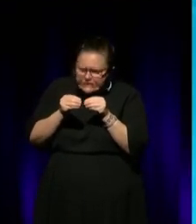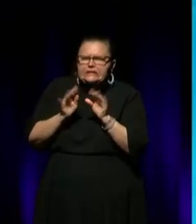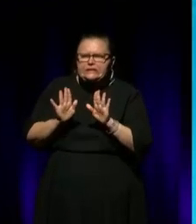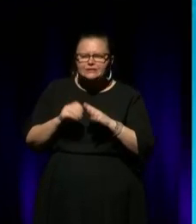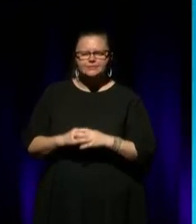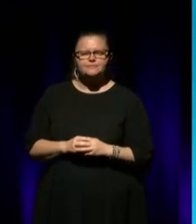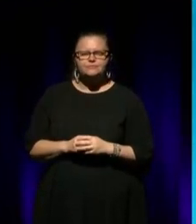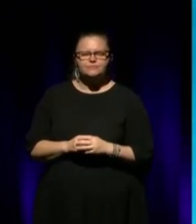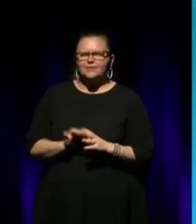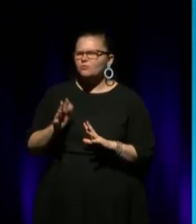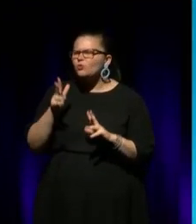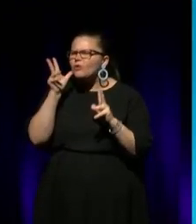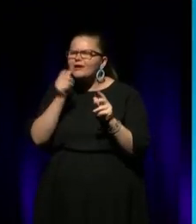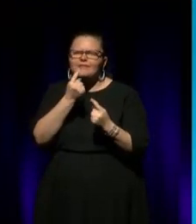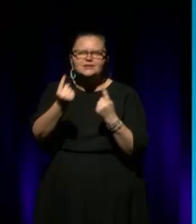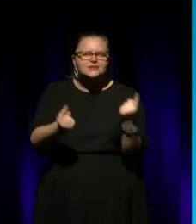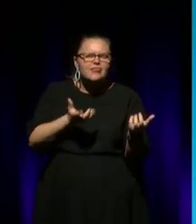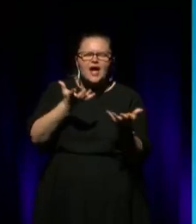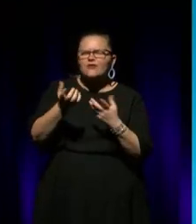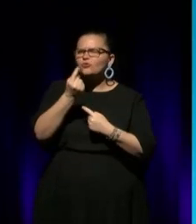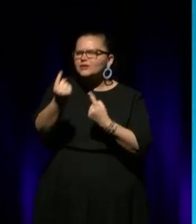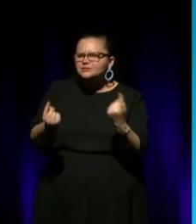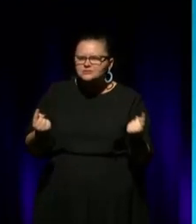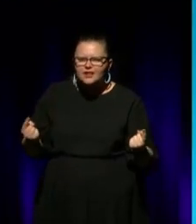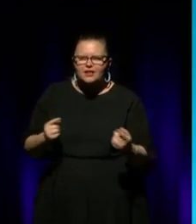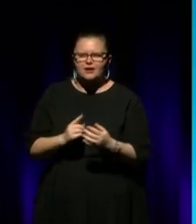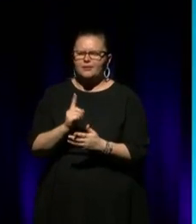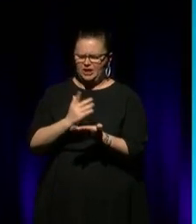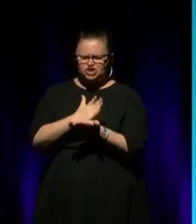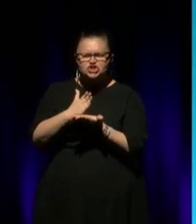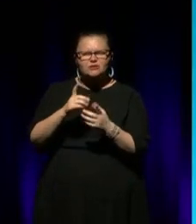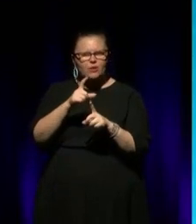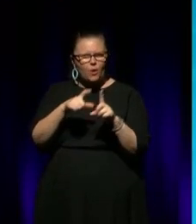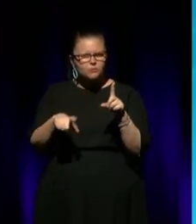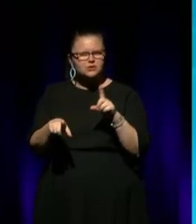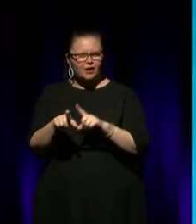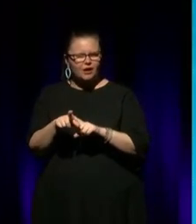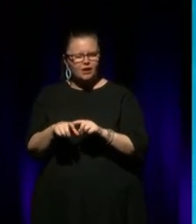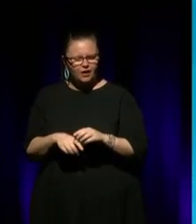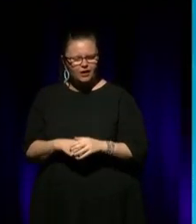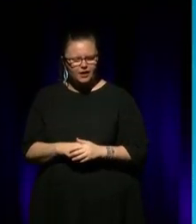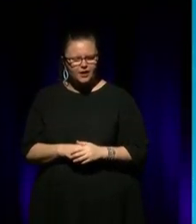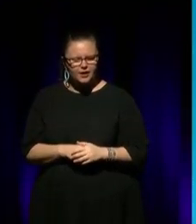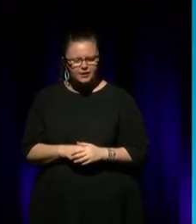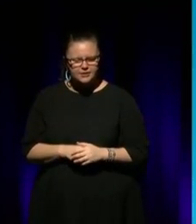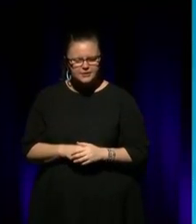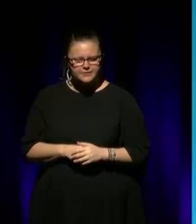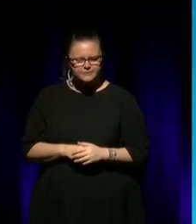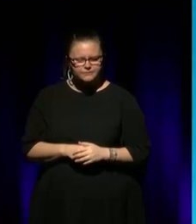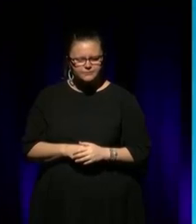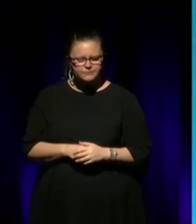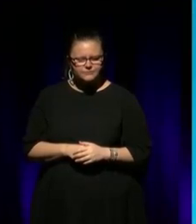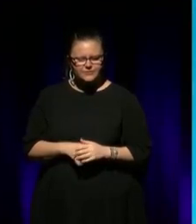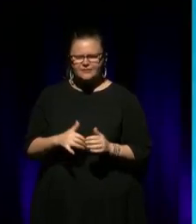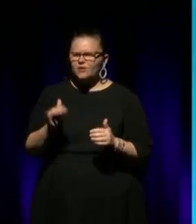And, you know, we'd all look after each other, cook for each other. But the sharing of cultures and then having those, all